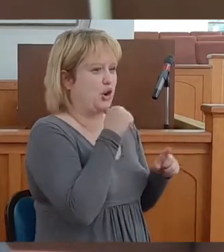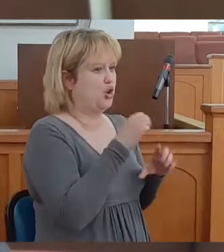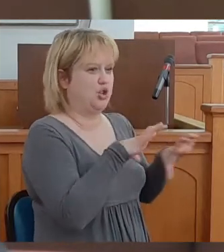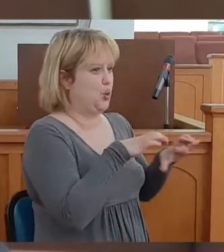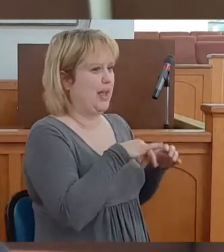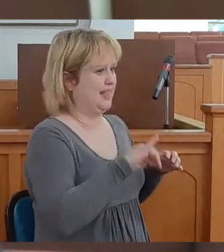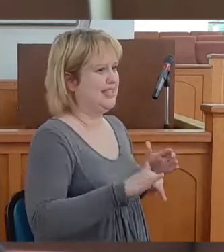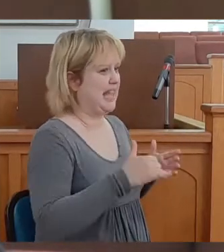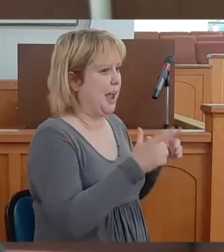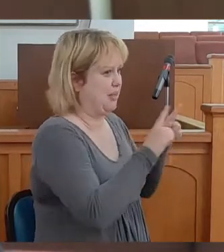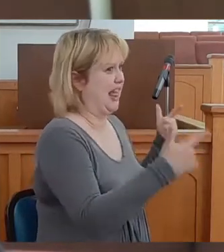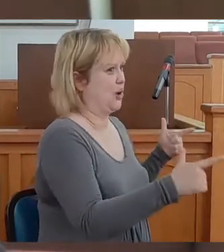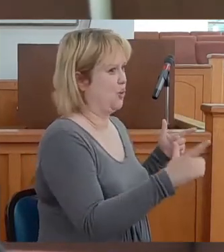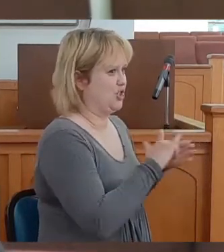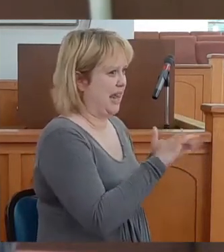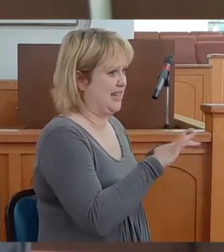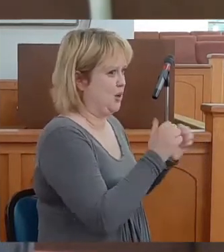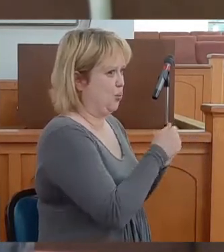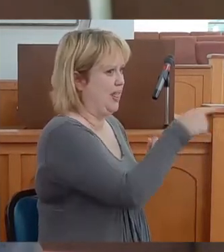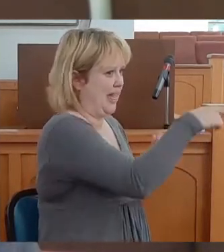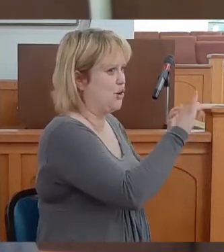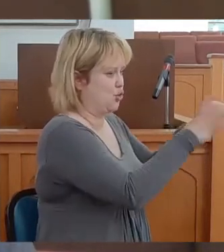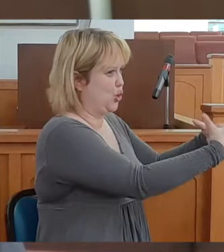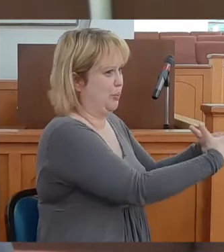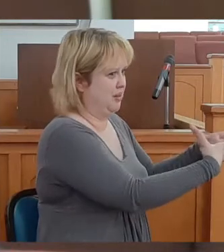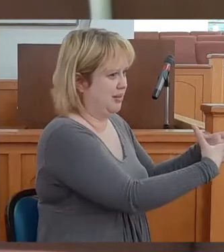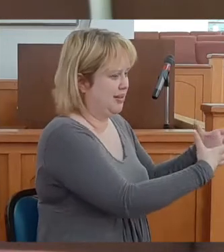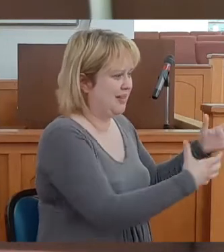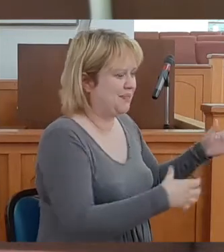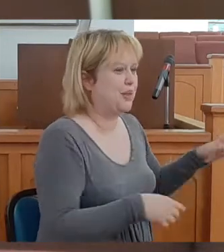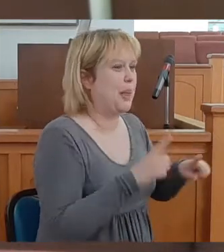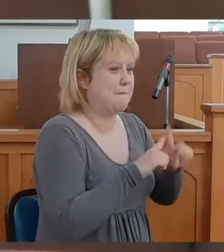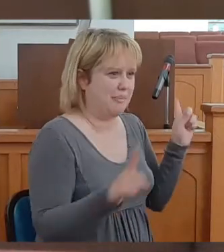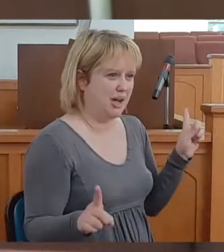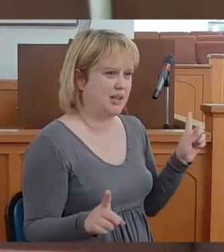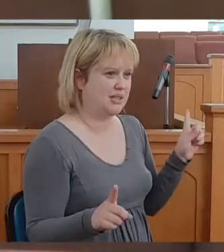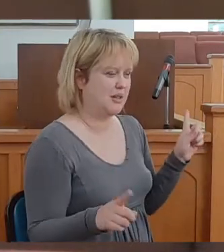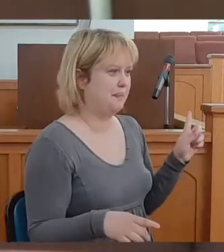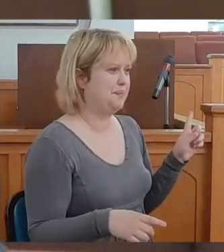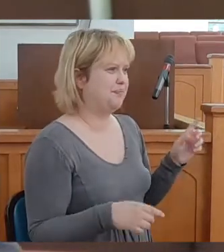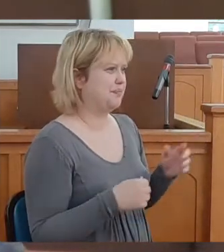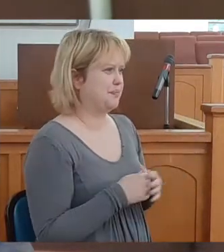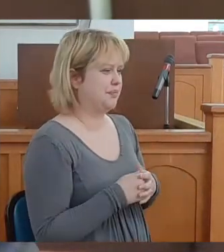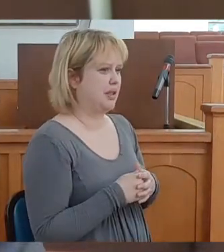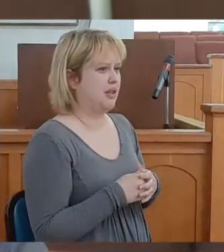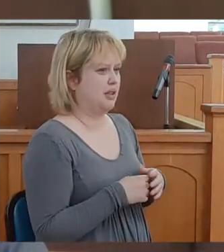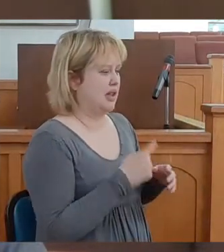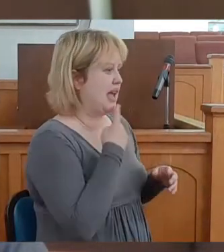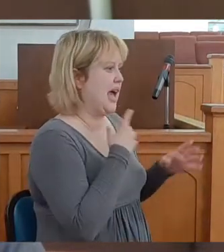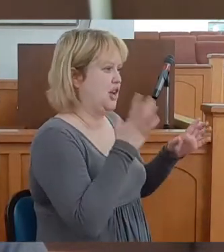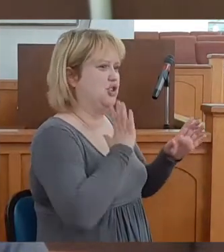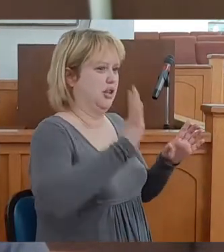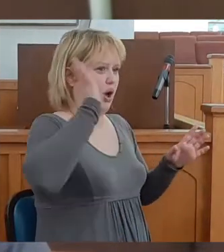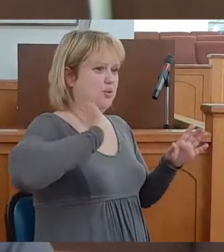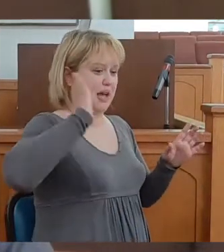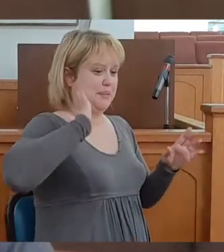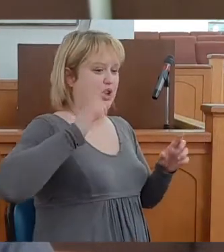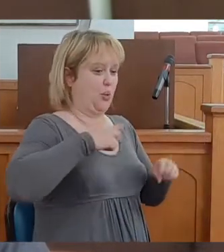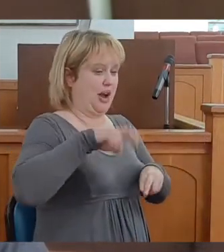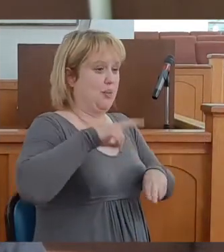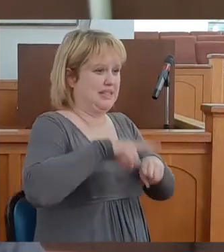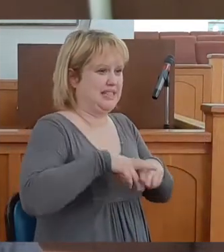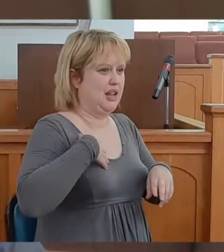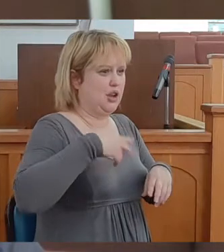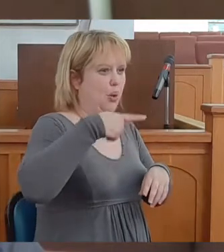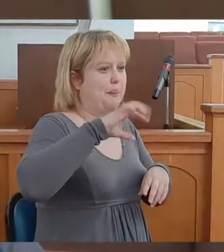do it in the same language that I did with them. But I took them back to a time when I was sitting on a